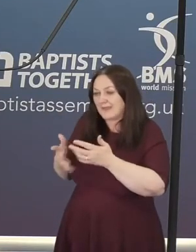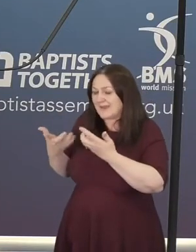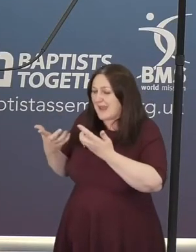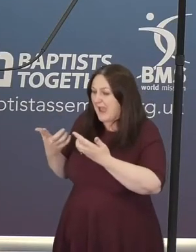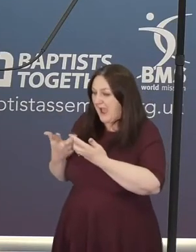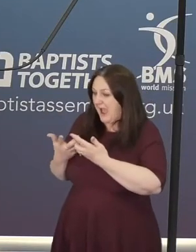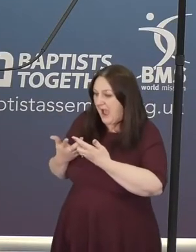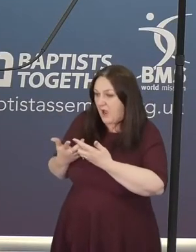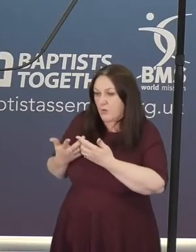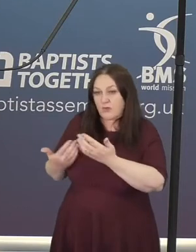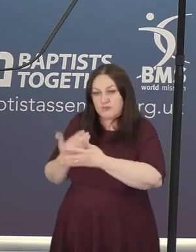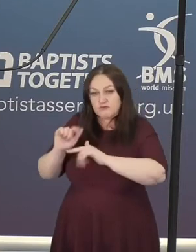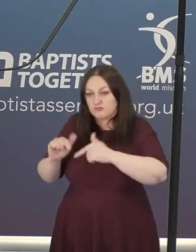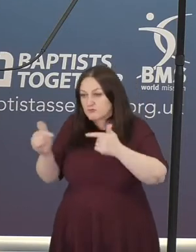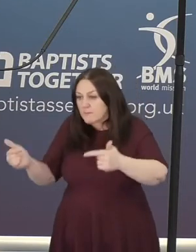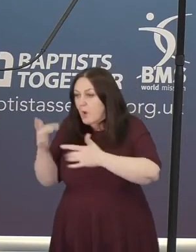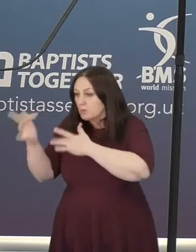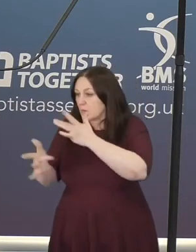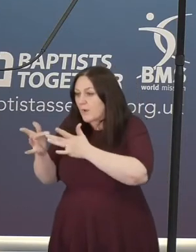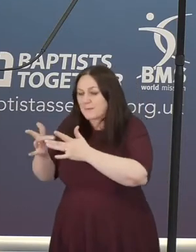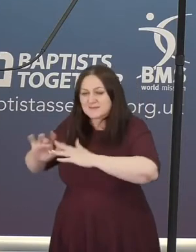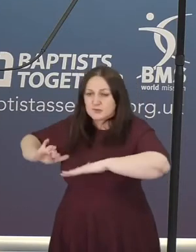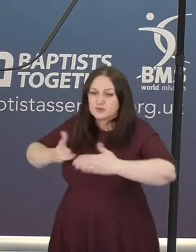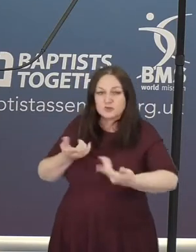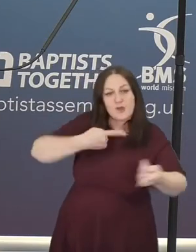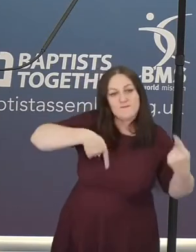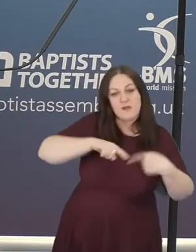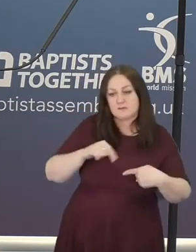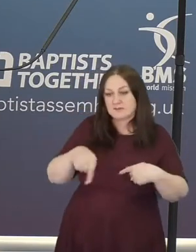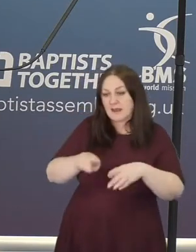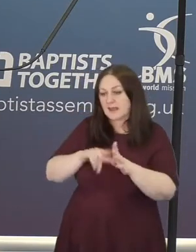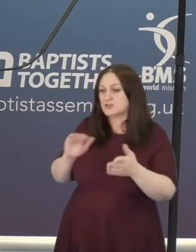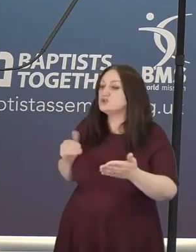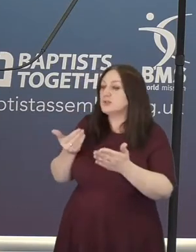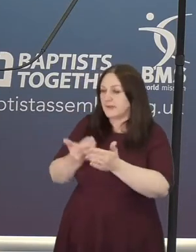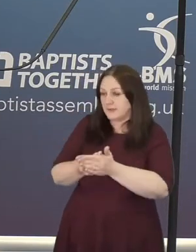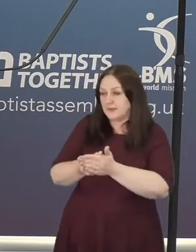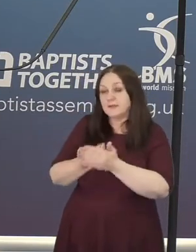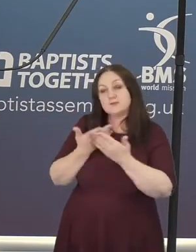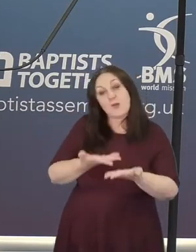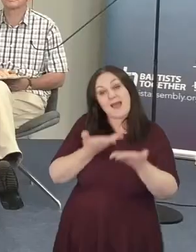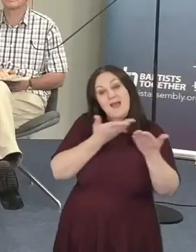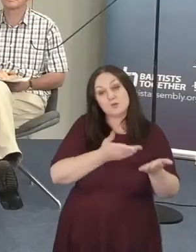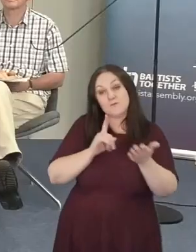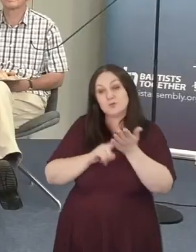served over this last year. I'm going to hand over to Lynne who's going to close the meeting now in prayer.